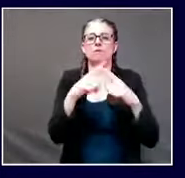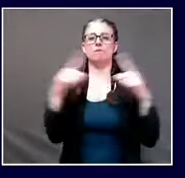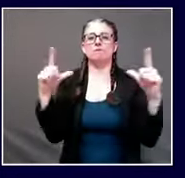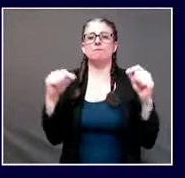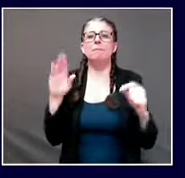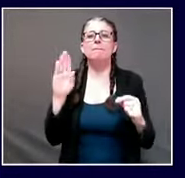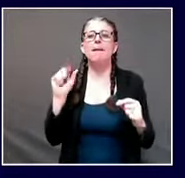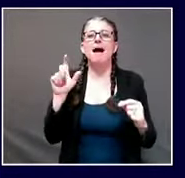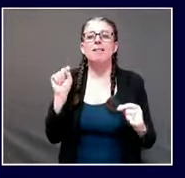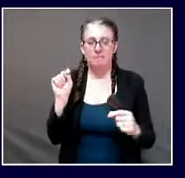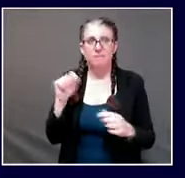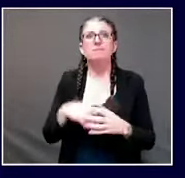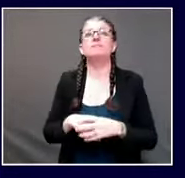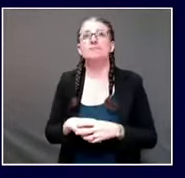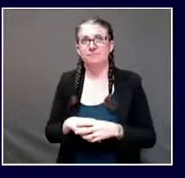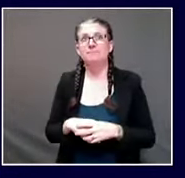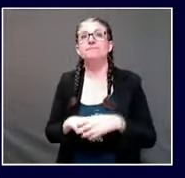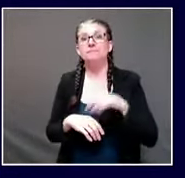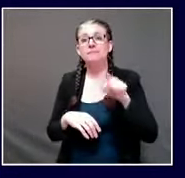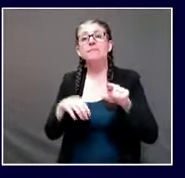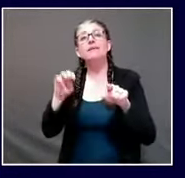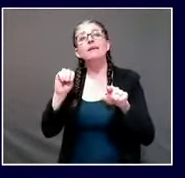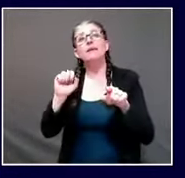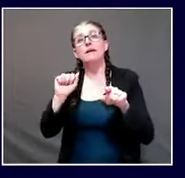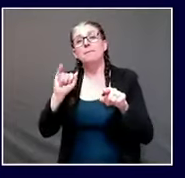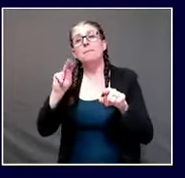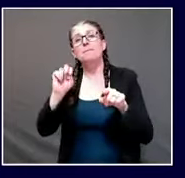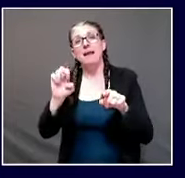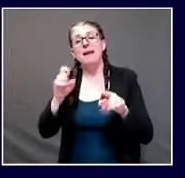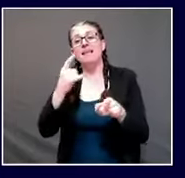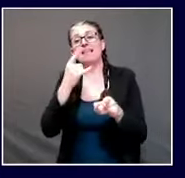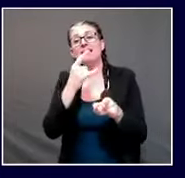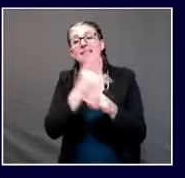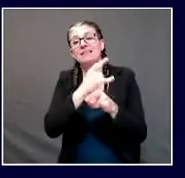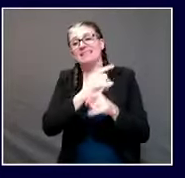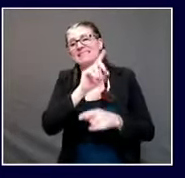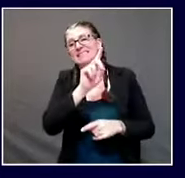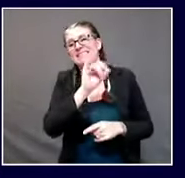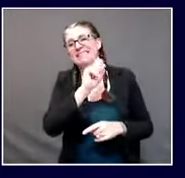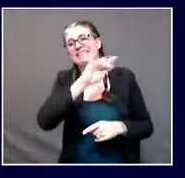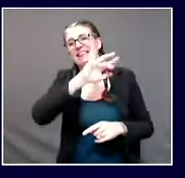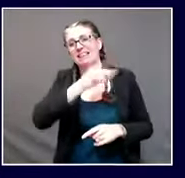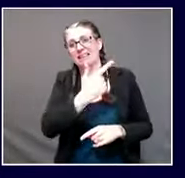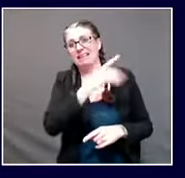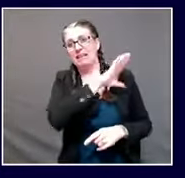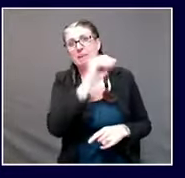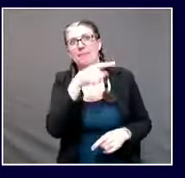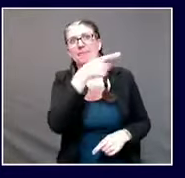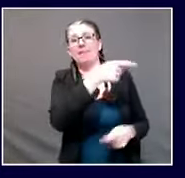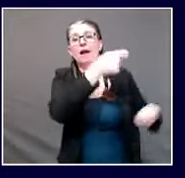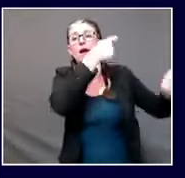makers. To Flo Folk Company and others making face masks for all of us.